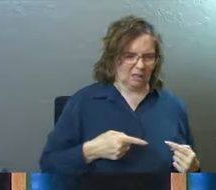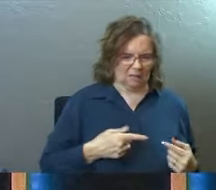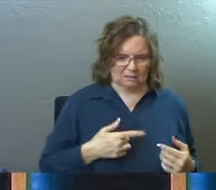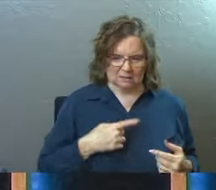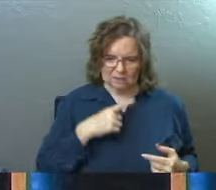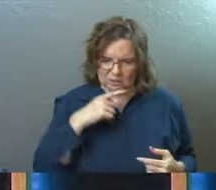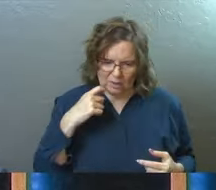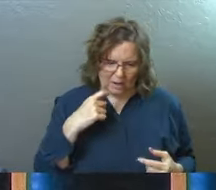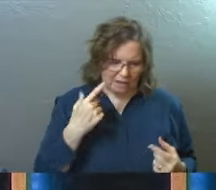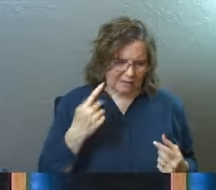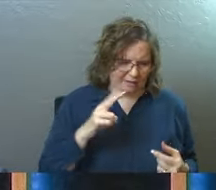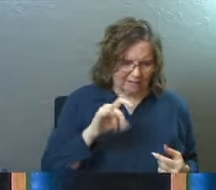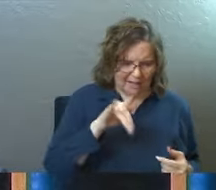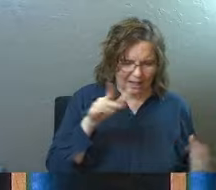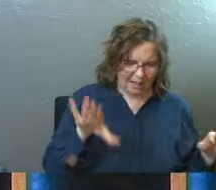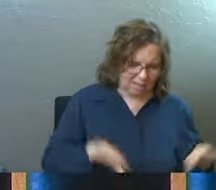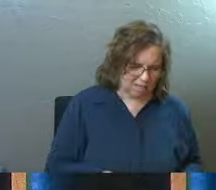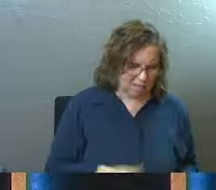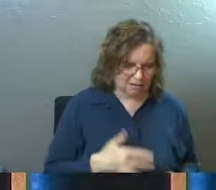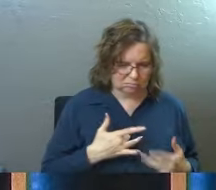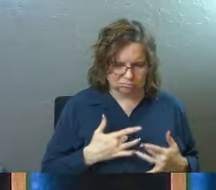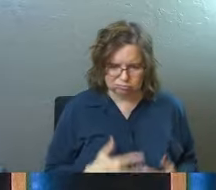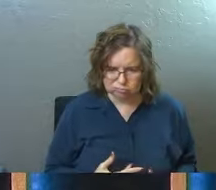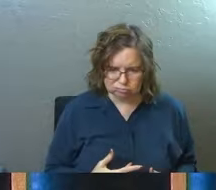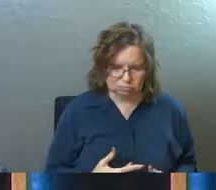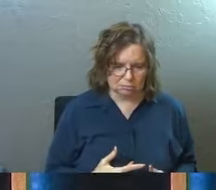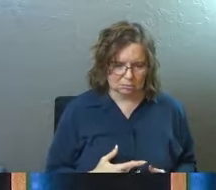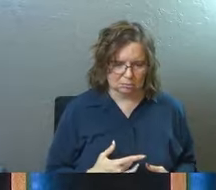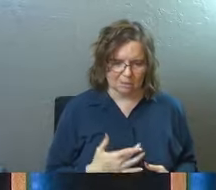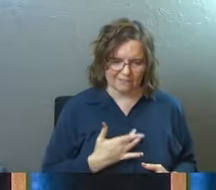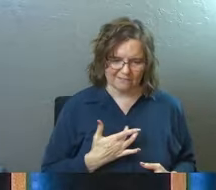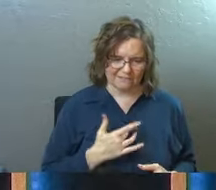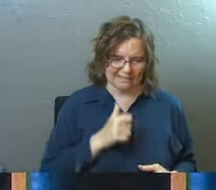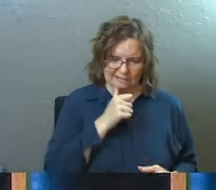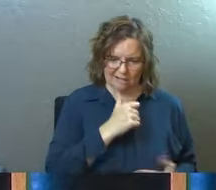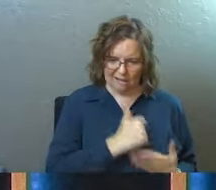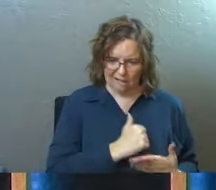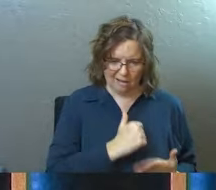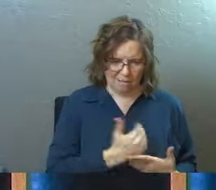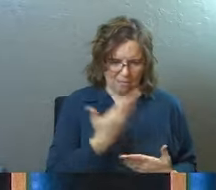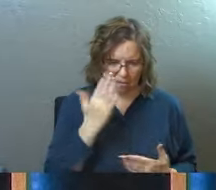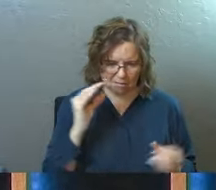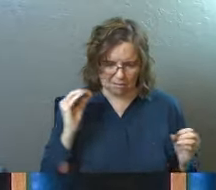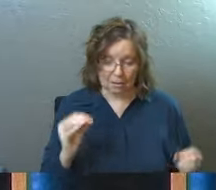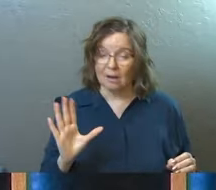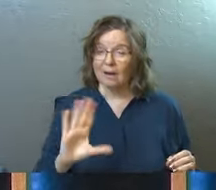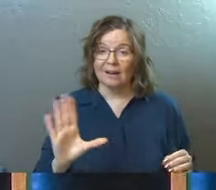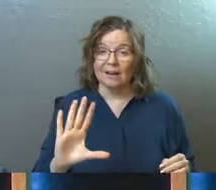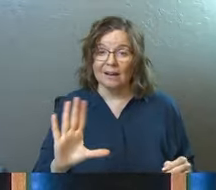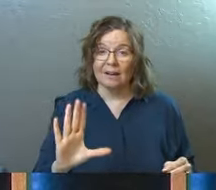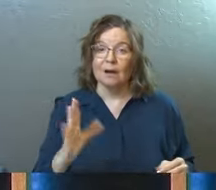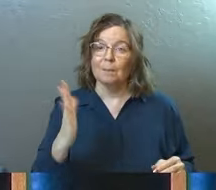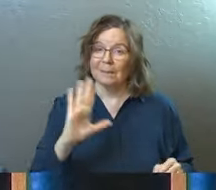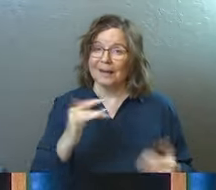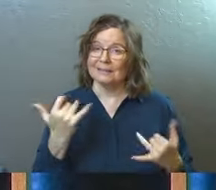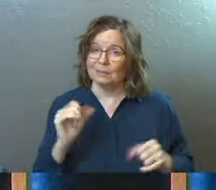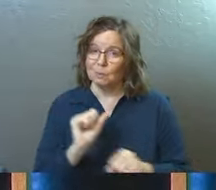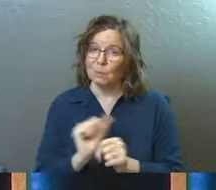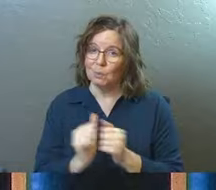anything through you in a long time. Let me just say to you, if you still have a pulse, you still have a destiny.